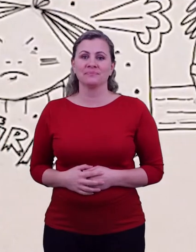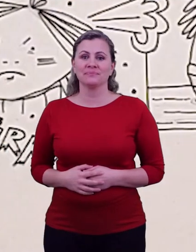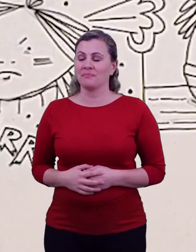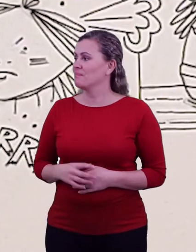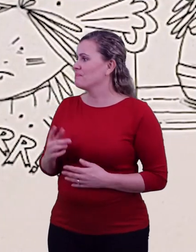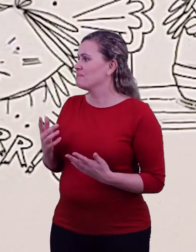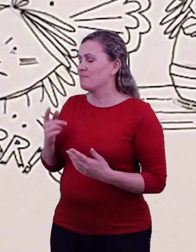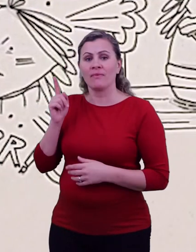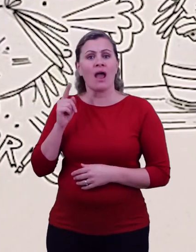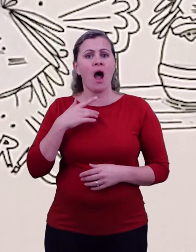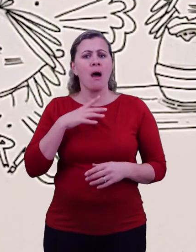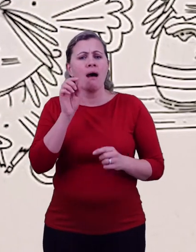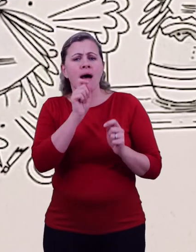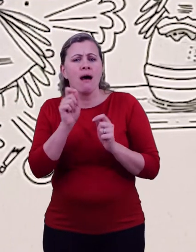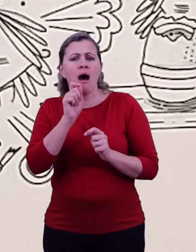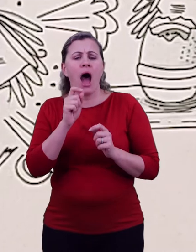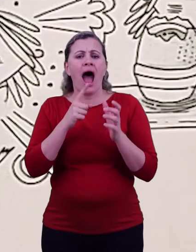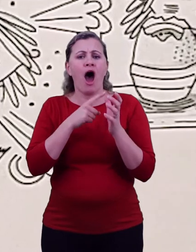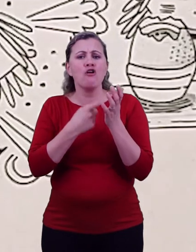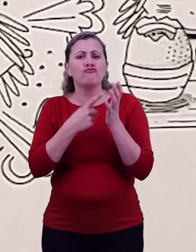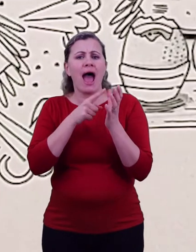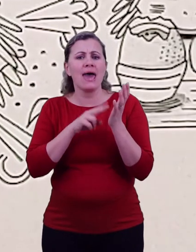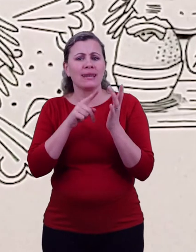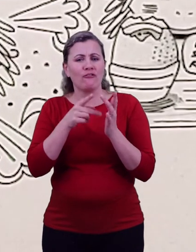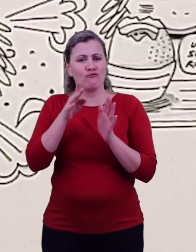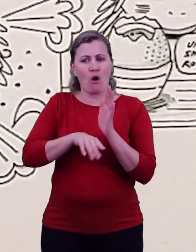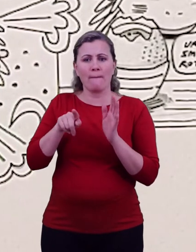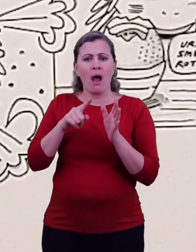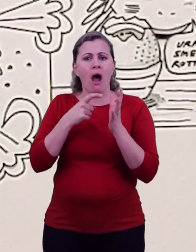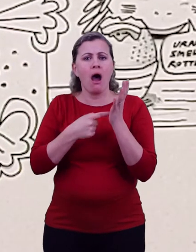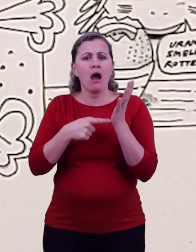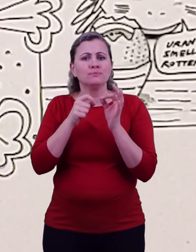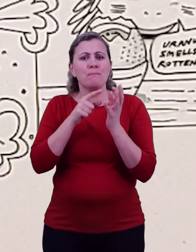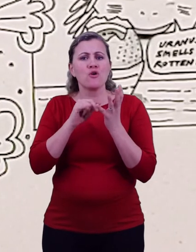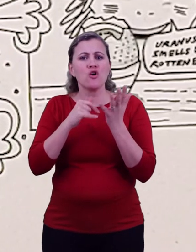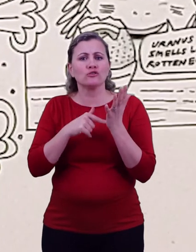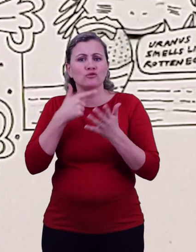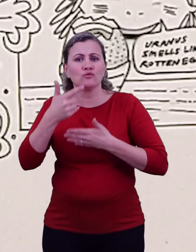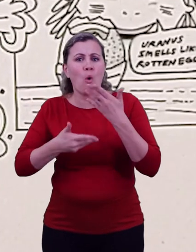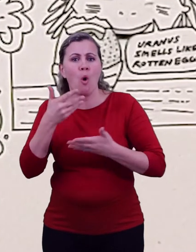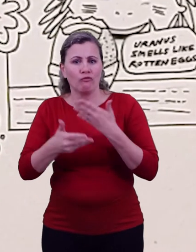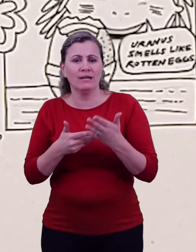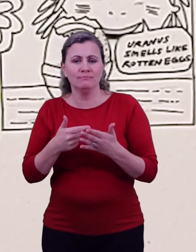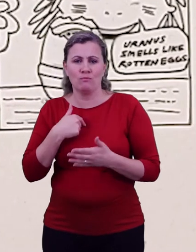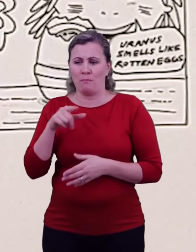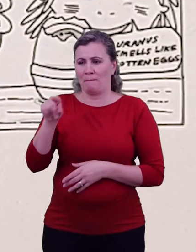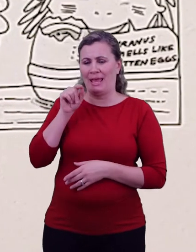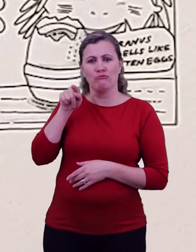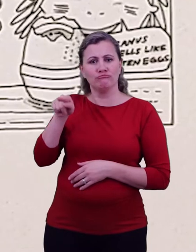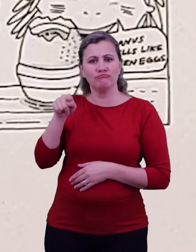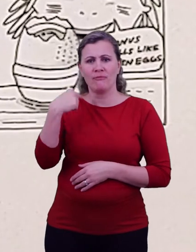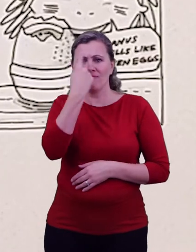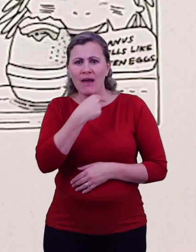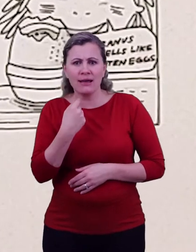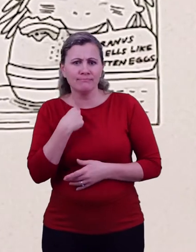Before you start drawing your comic you need to come up with your own characters and a story. You can follow my character comic tips